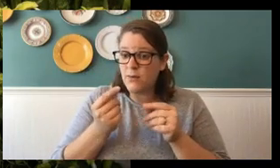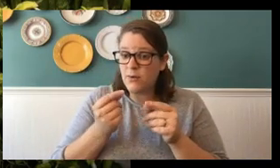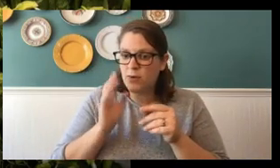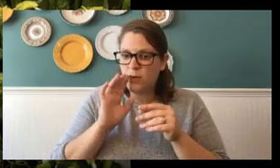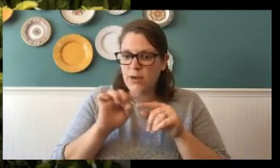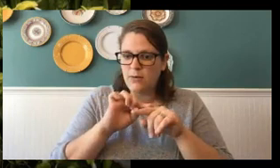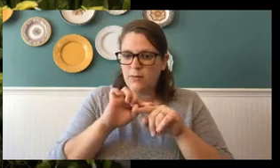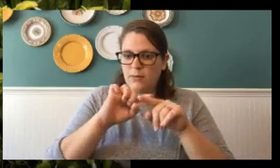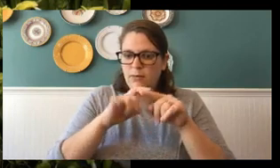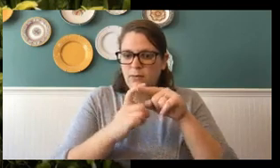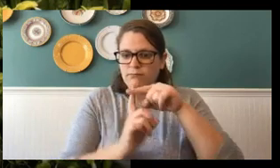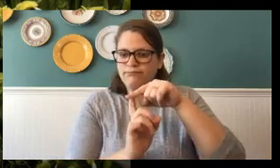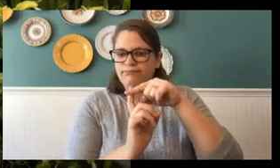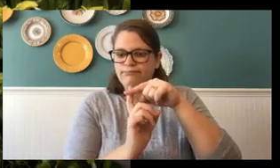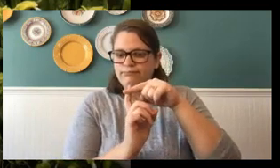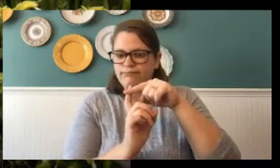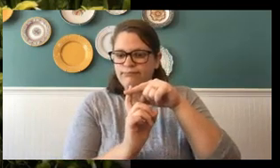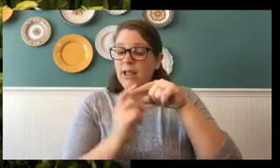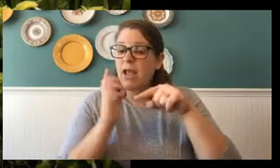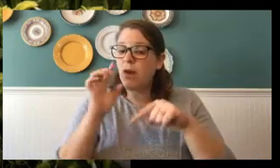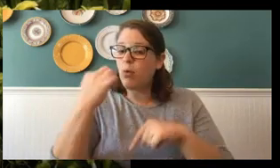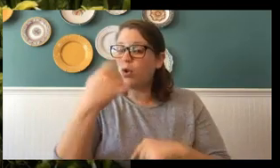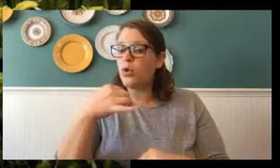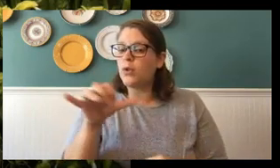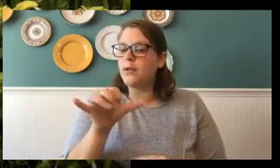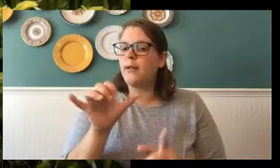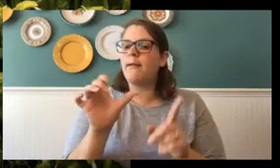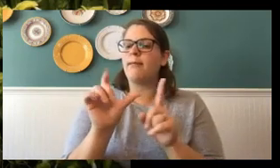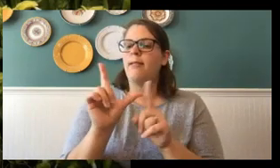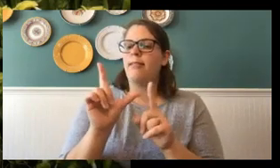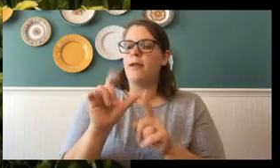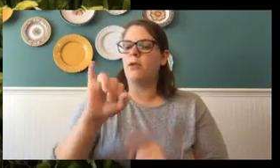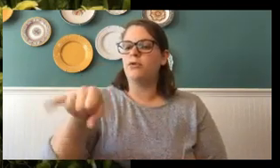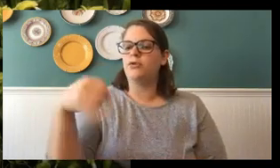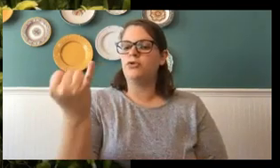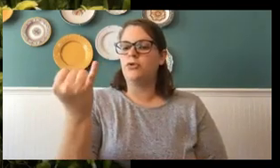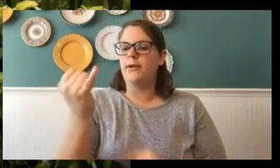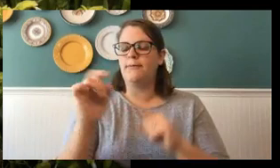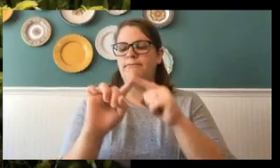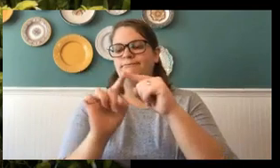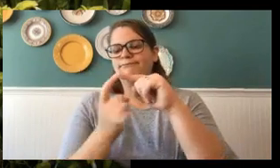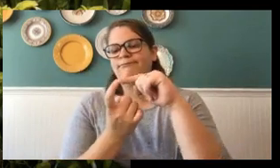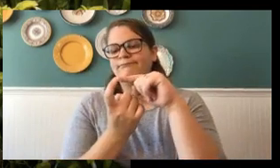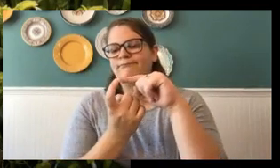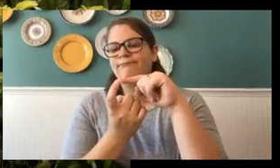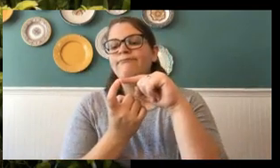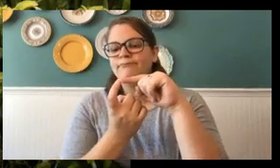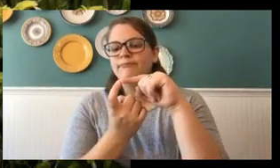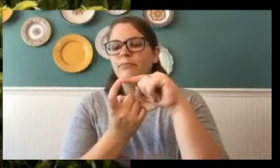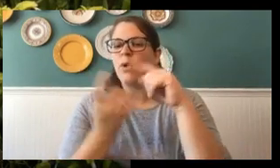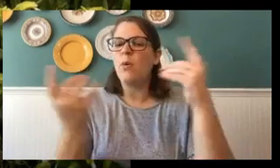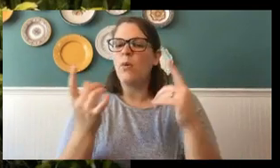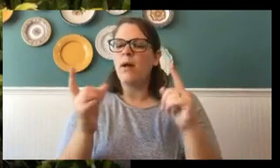he'll look like the letter J in an alphabet, in the alphabet. What letter in the alphabet